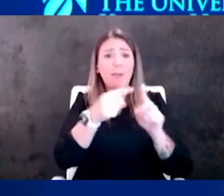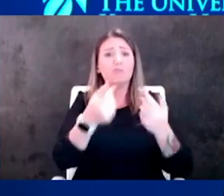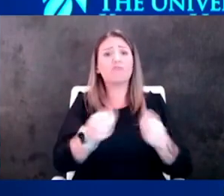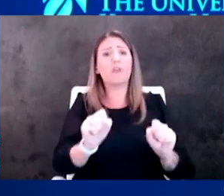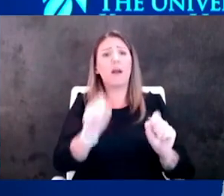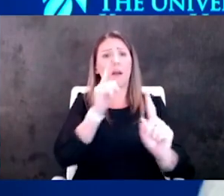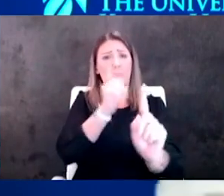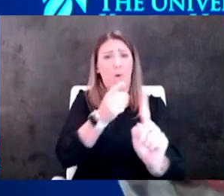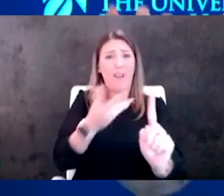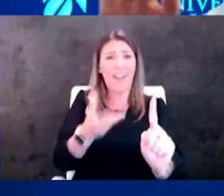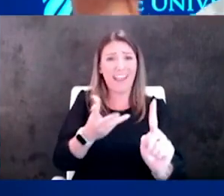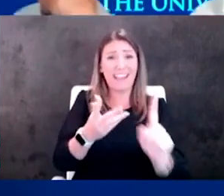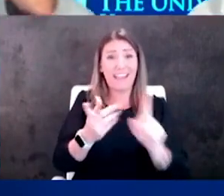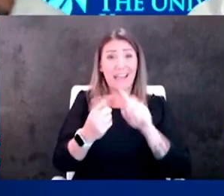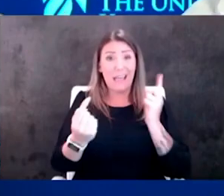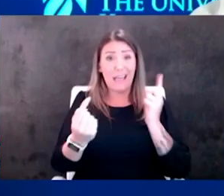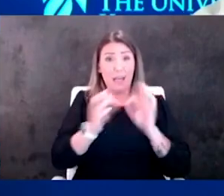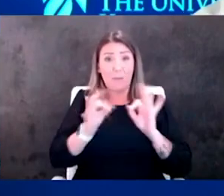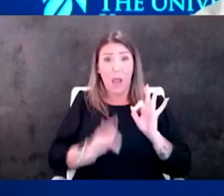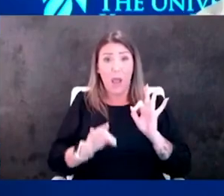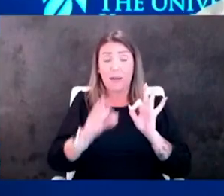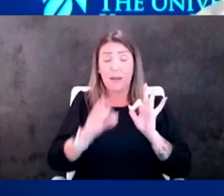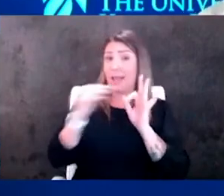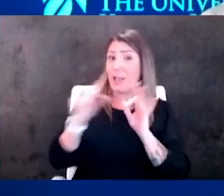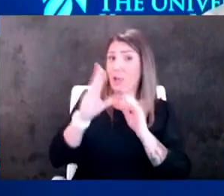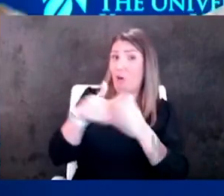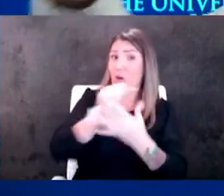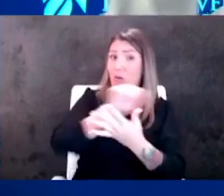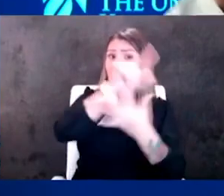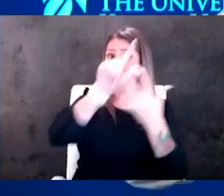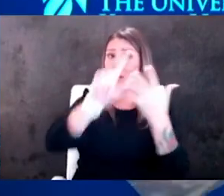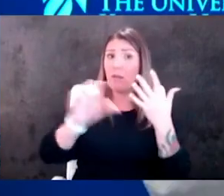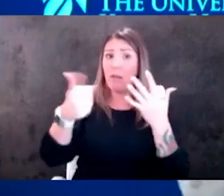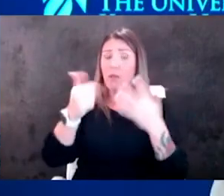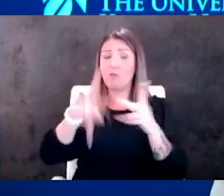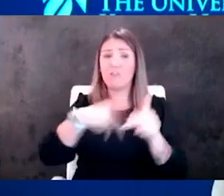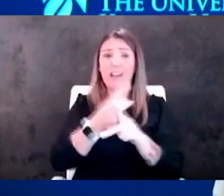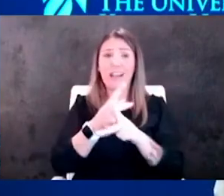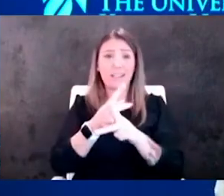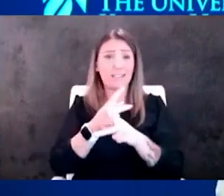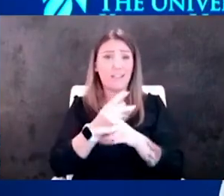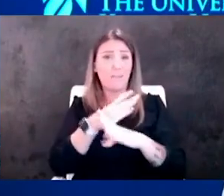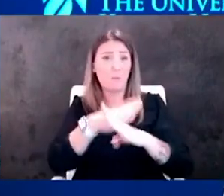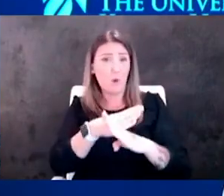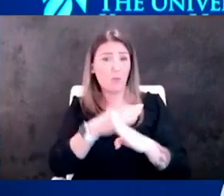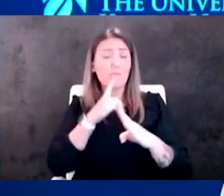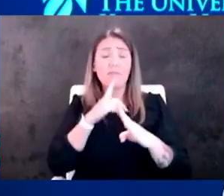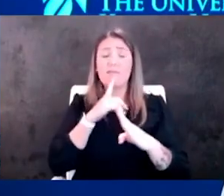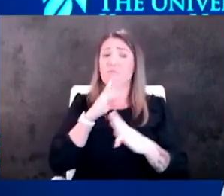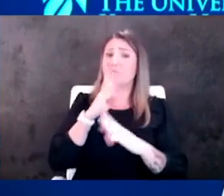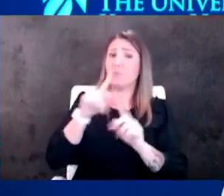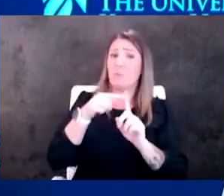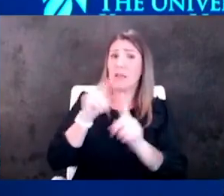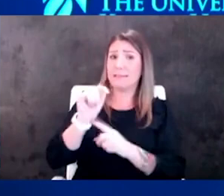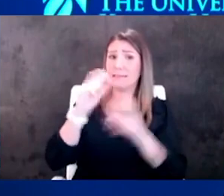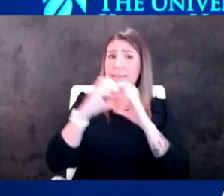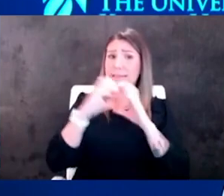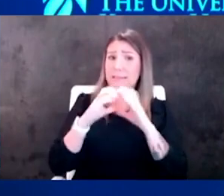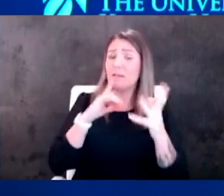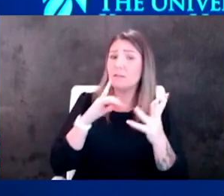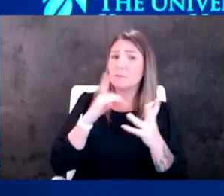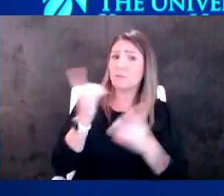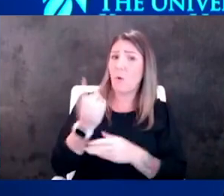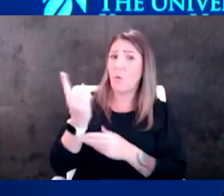antibody-immediated immunity and there are all these other types of immunity you always talk about the t-cells hawk that it still looks like that combination